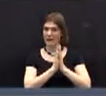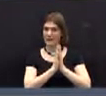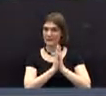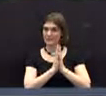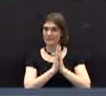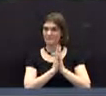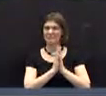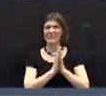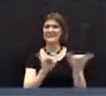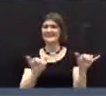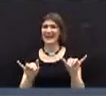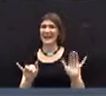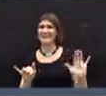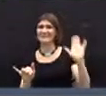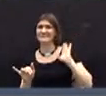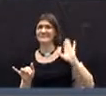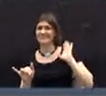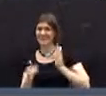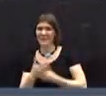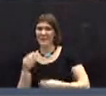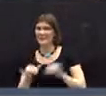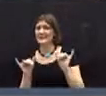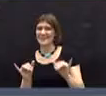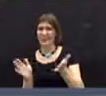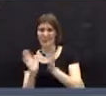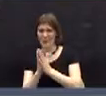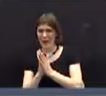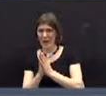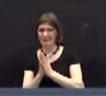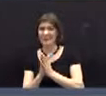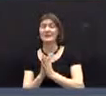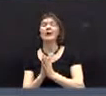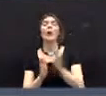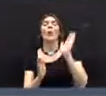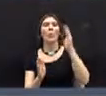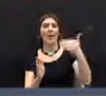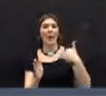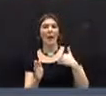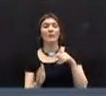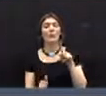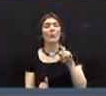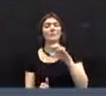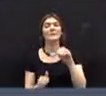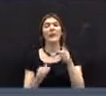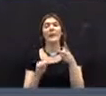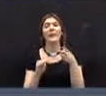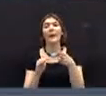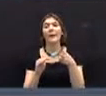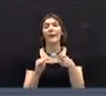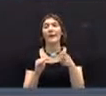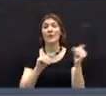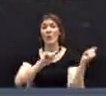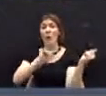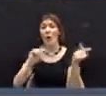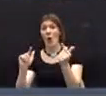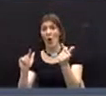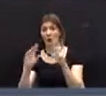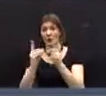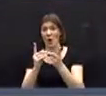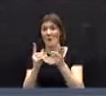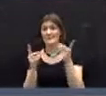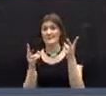what we had requested in the last development of the budget, which was a series of 1% cuts across the board.